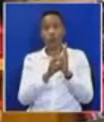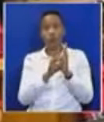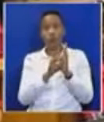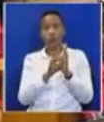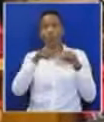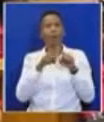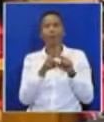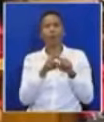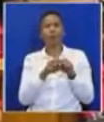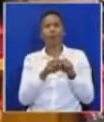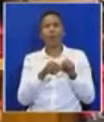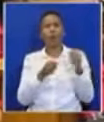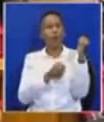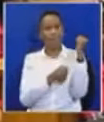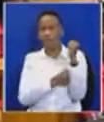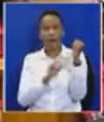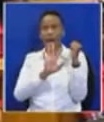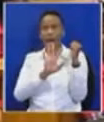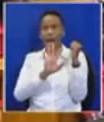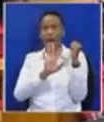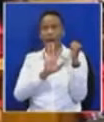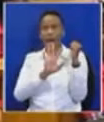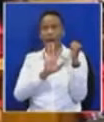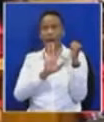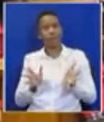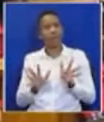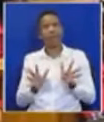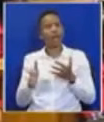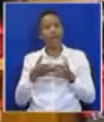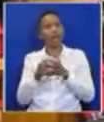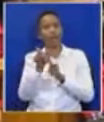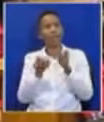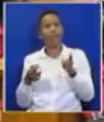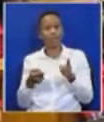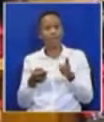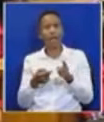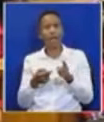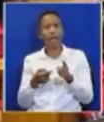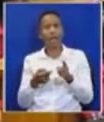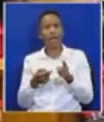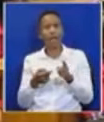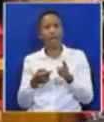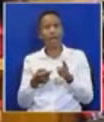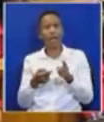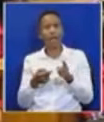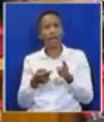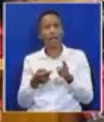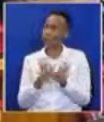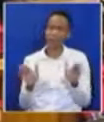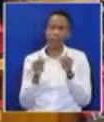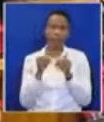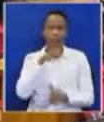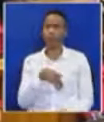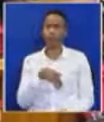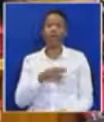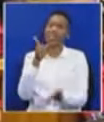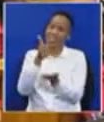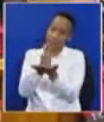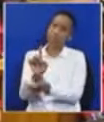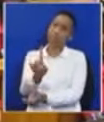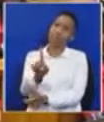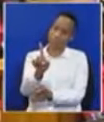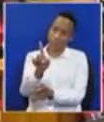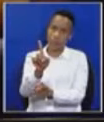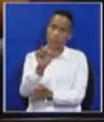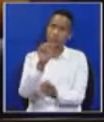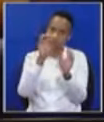member has not referred to any person. He referred to the office. you. So asking her to withdraw is unfair. The order is furious. Take